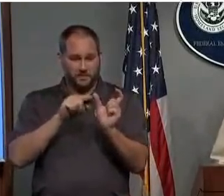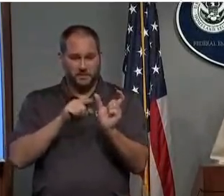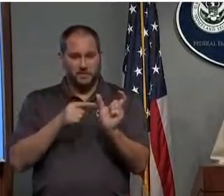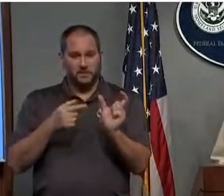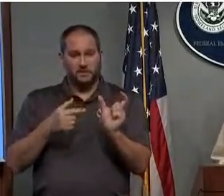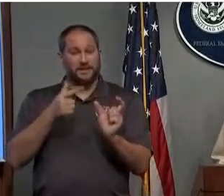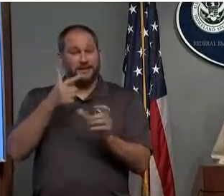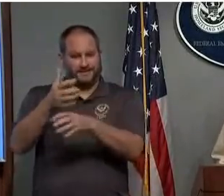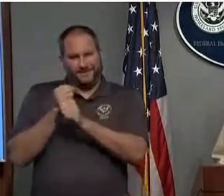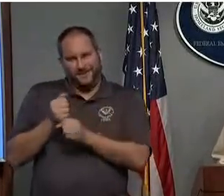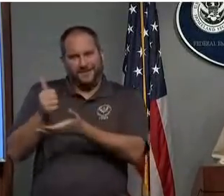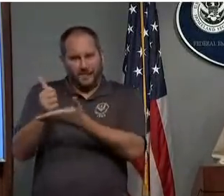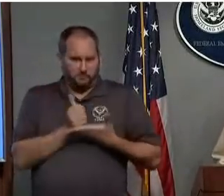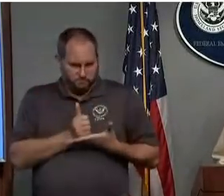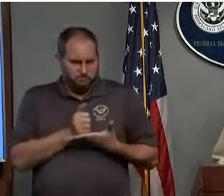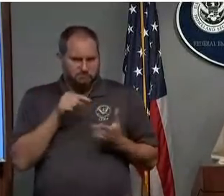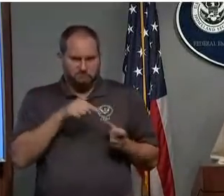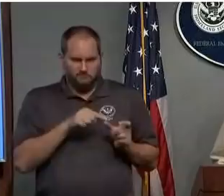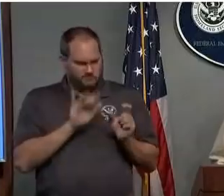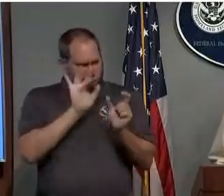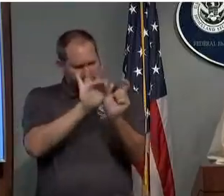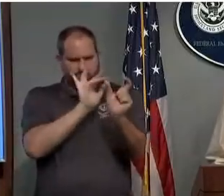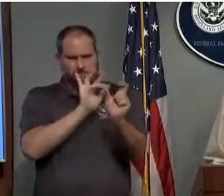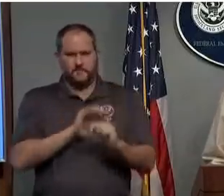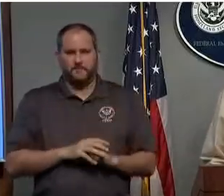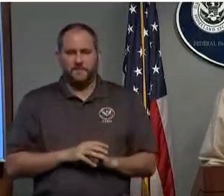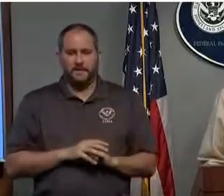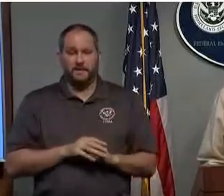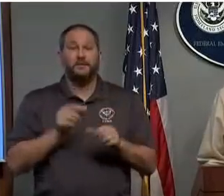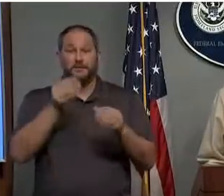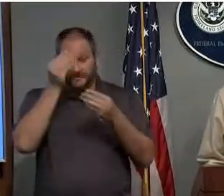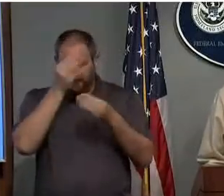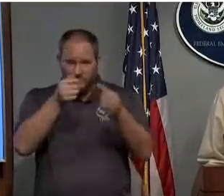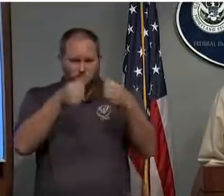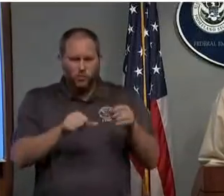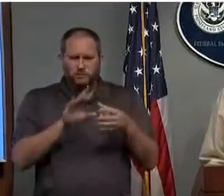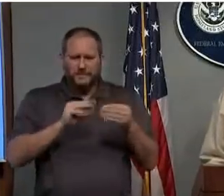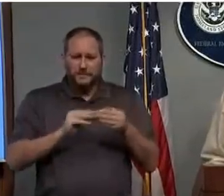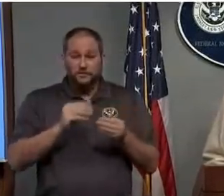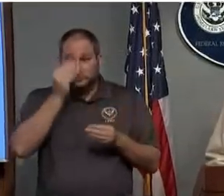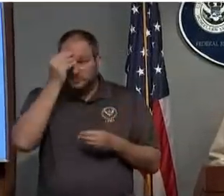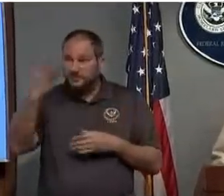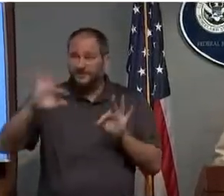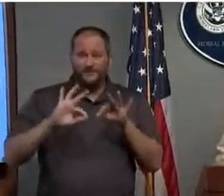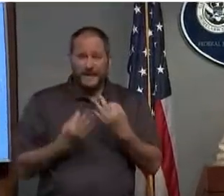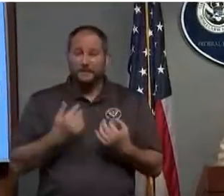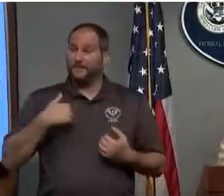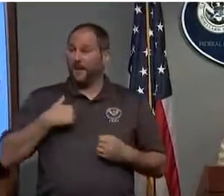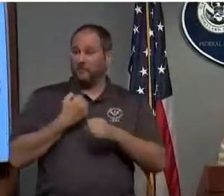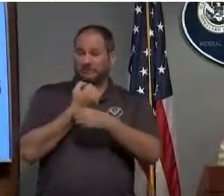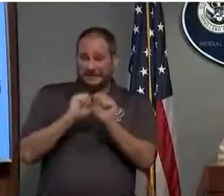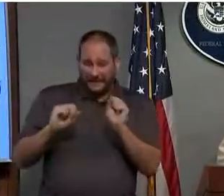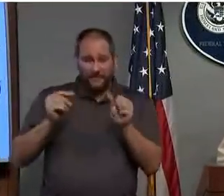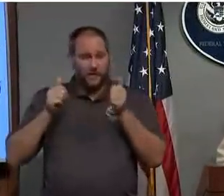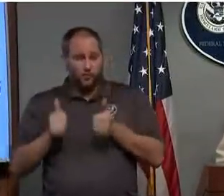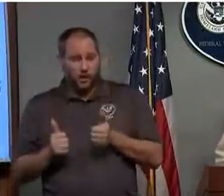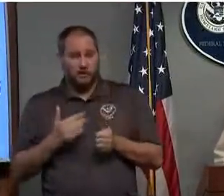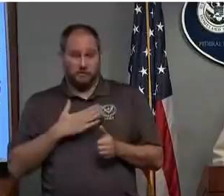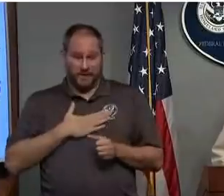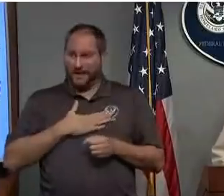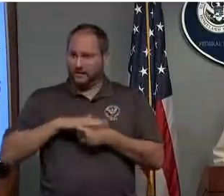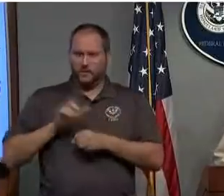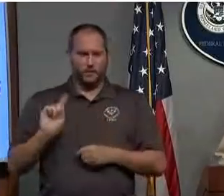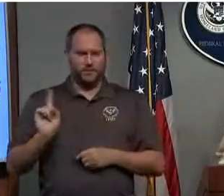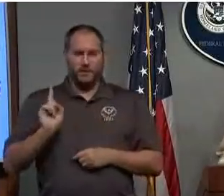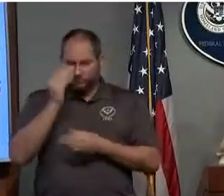about being safe and well in a certain location. I'd also like to mention